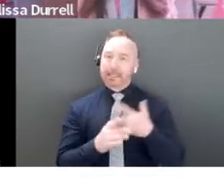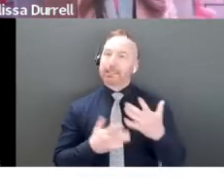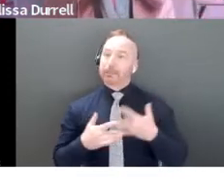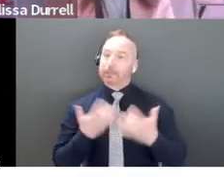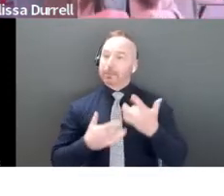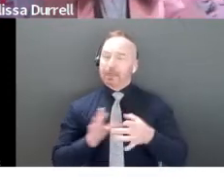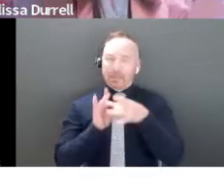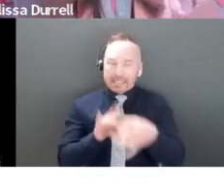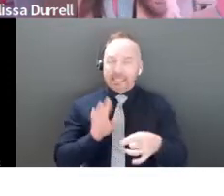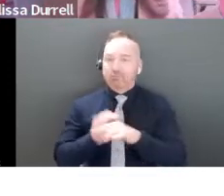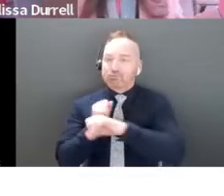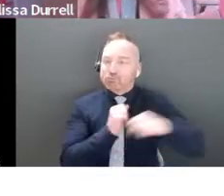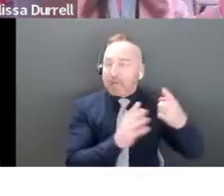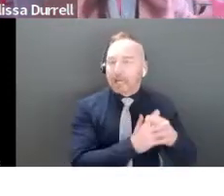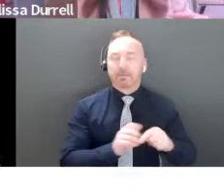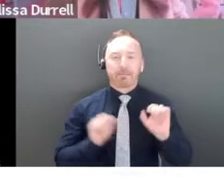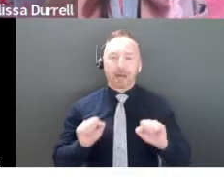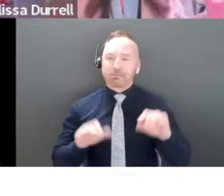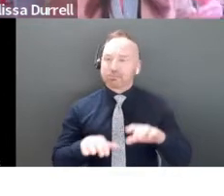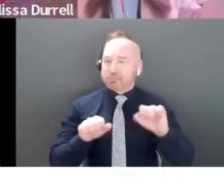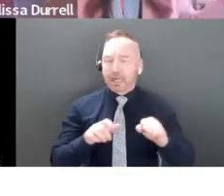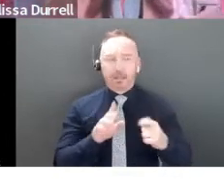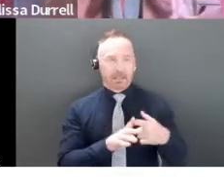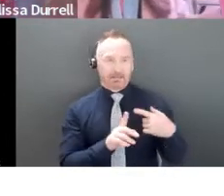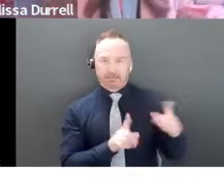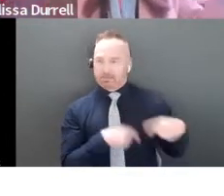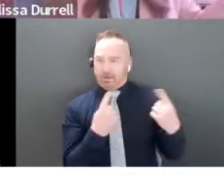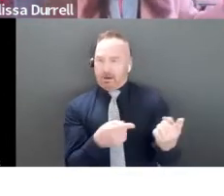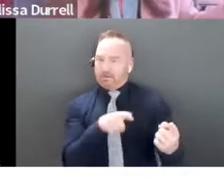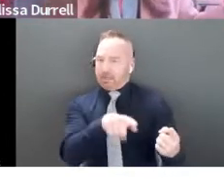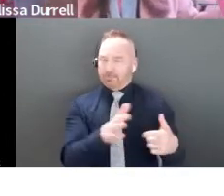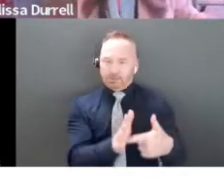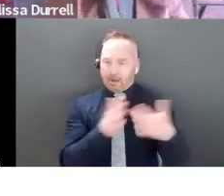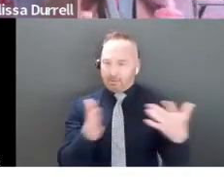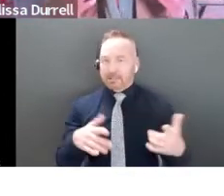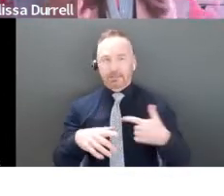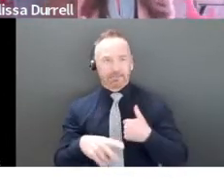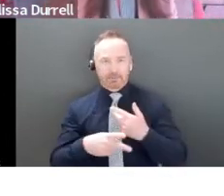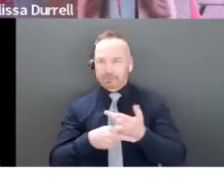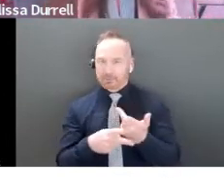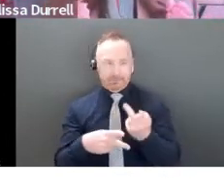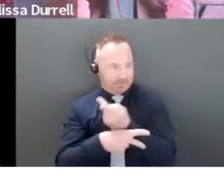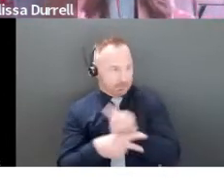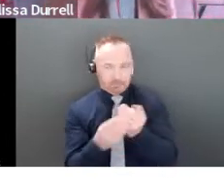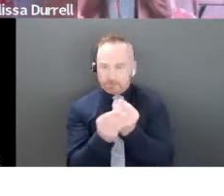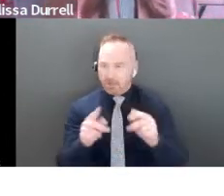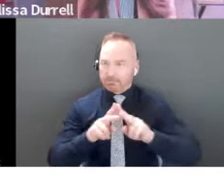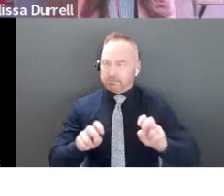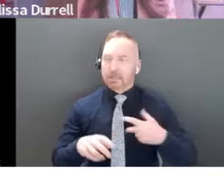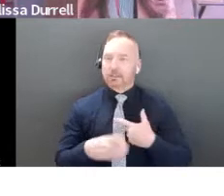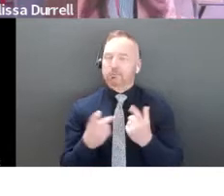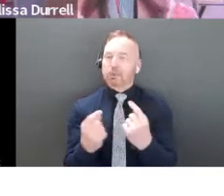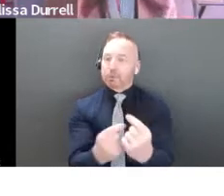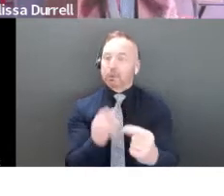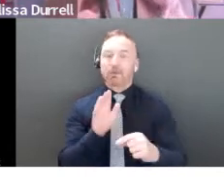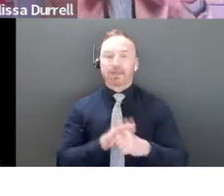disrupting your market, democratizing something that hasn't, you know, that needs to be, that needs to be taken care of. So show that in you strong